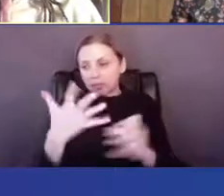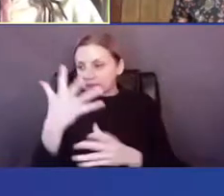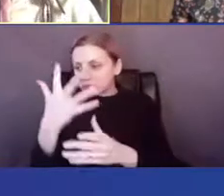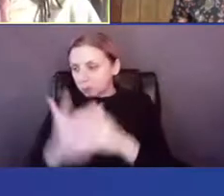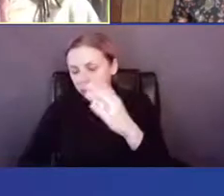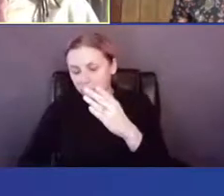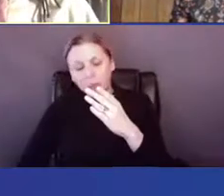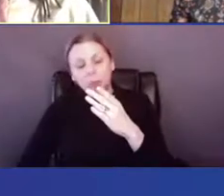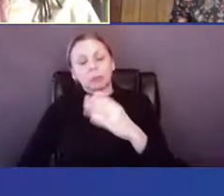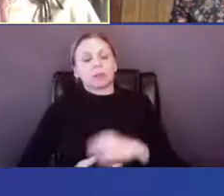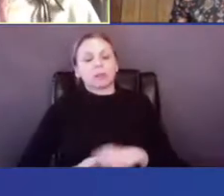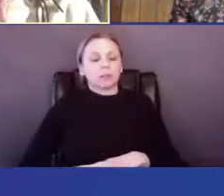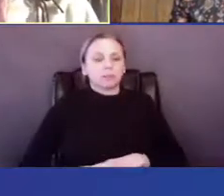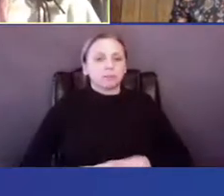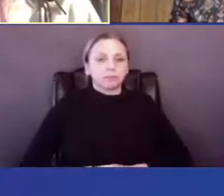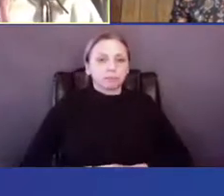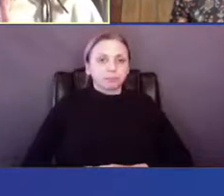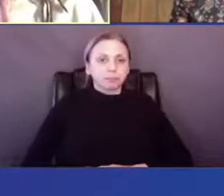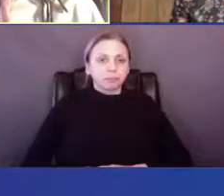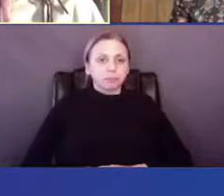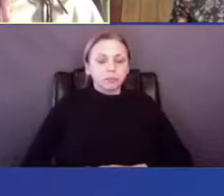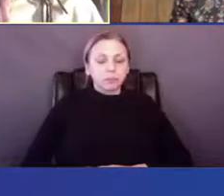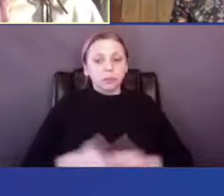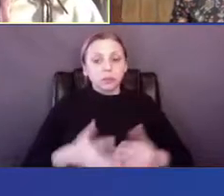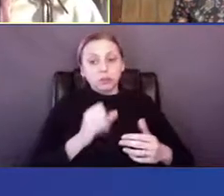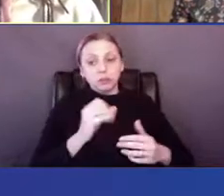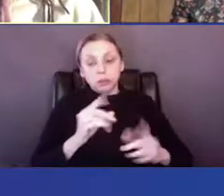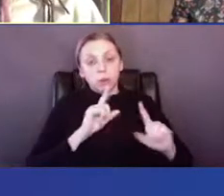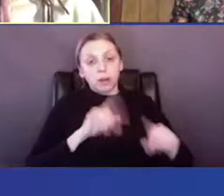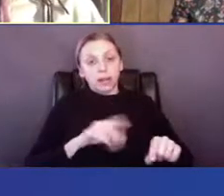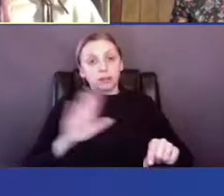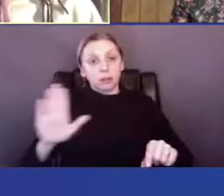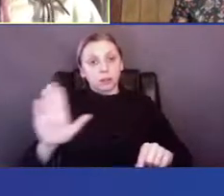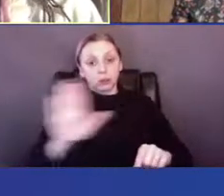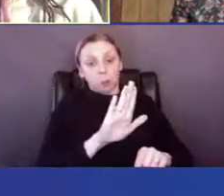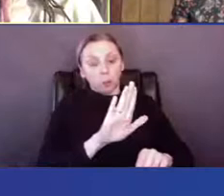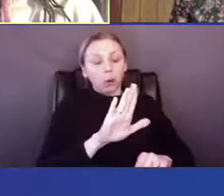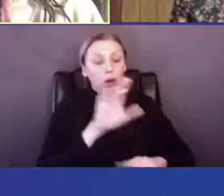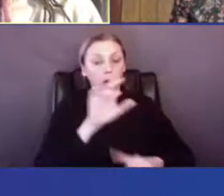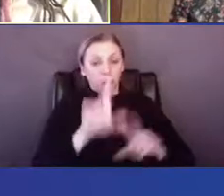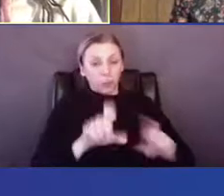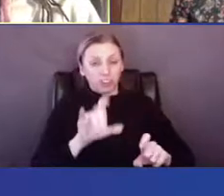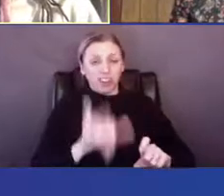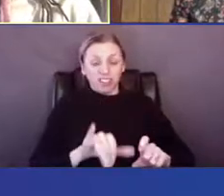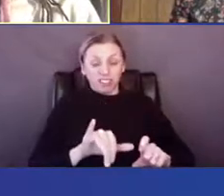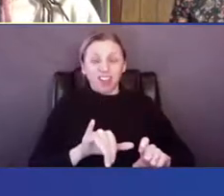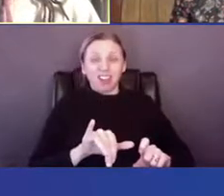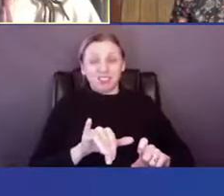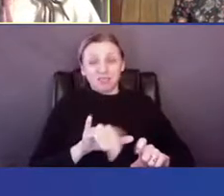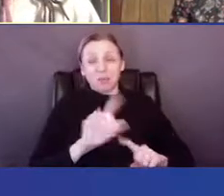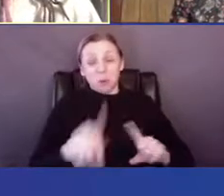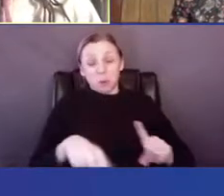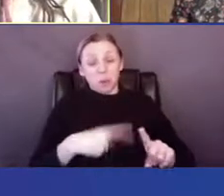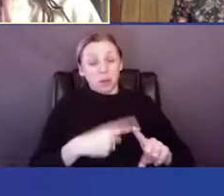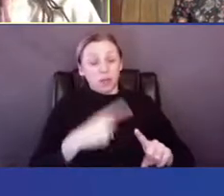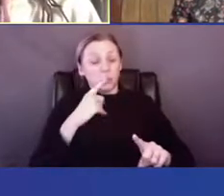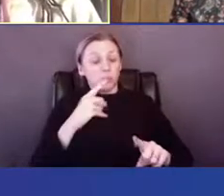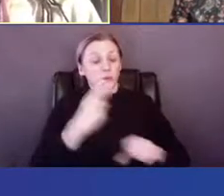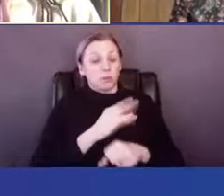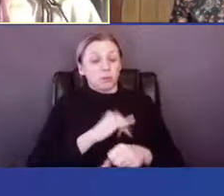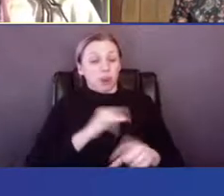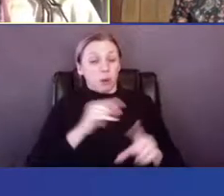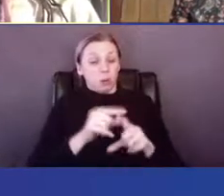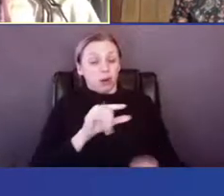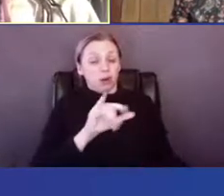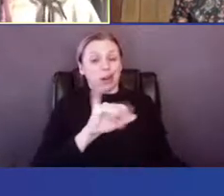well. And so in answer to your question, those are some of the things that first come to my attention. I'm also